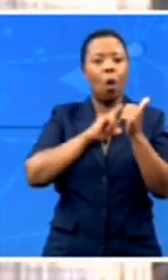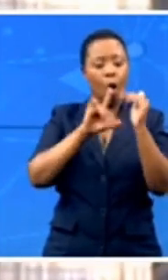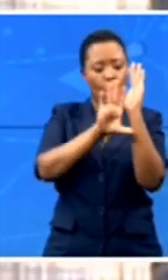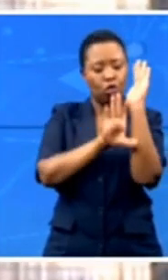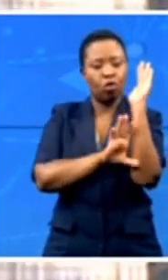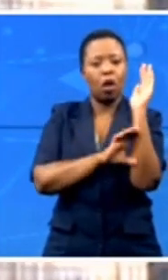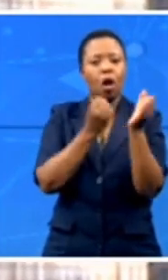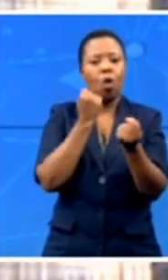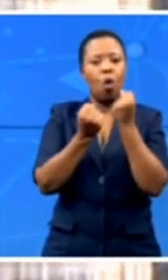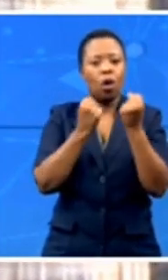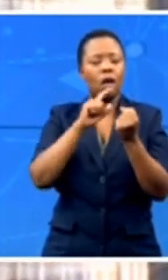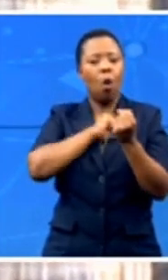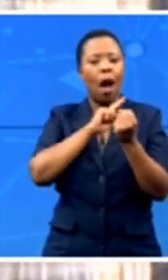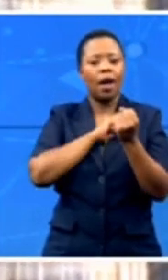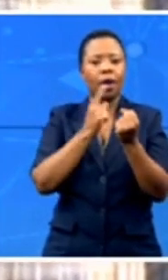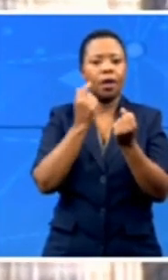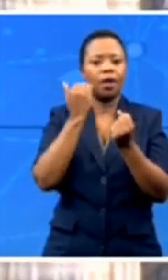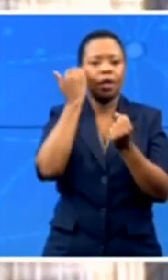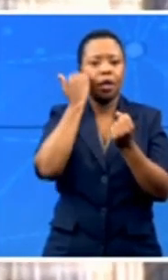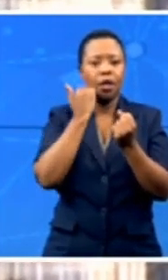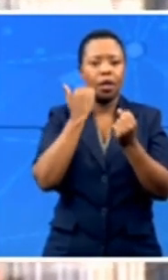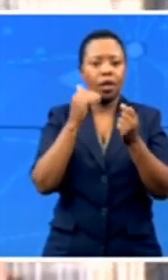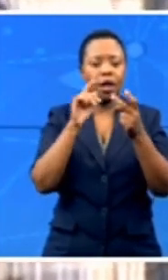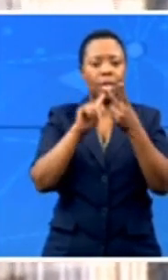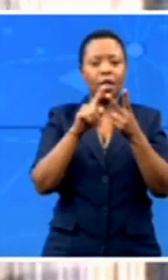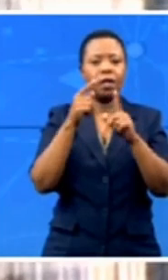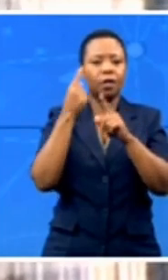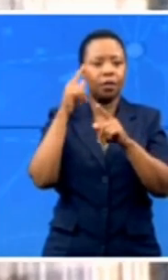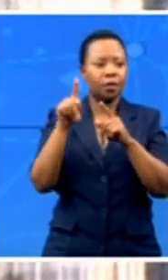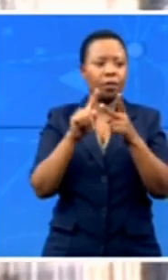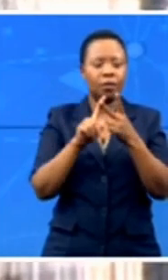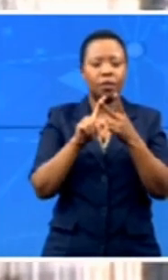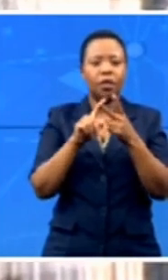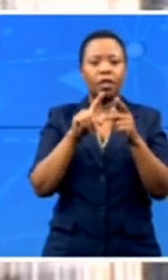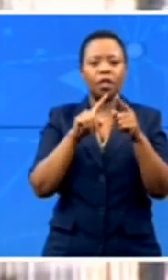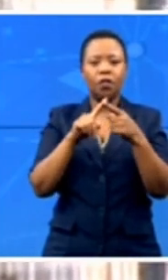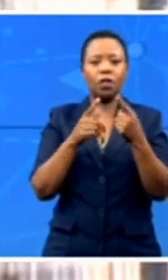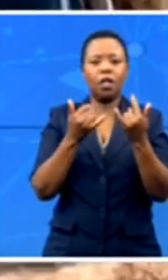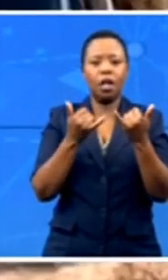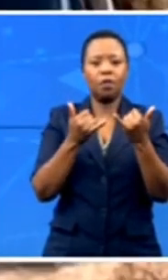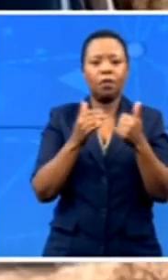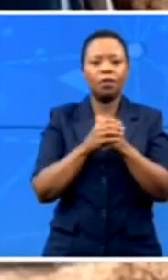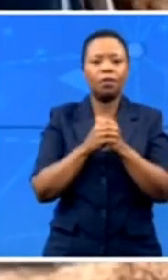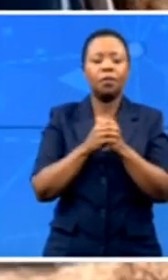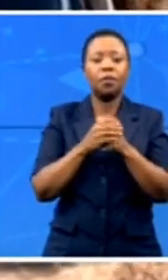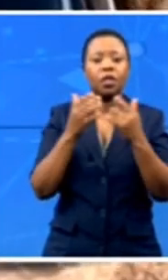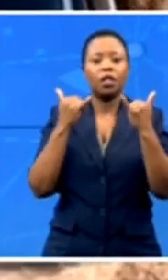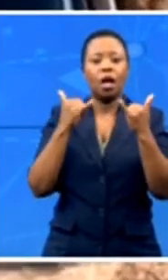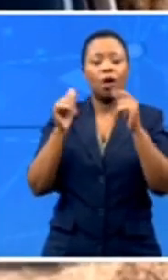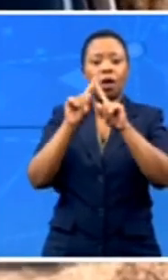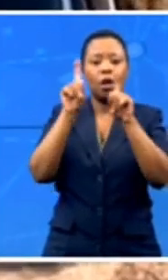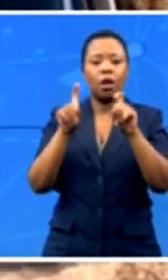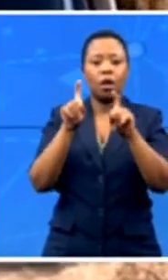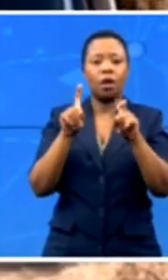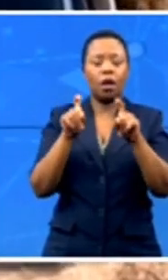The conviction followed Zuma's defiance of an instruction to appear before the Zonda Commission of Inquiry into State Capture to answer to allegations